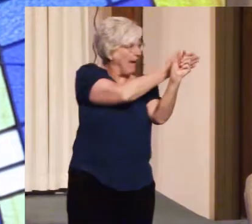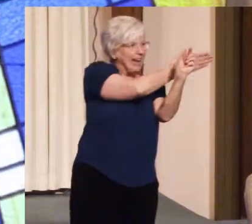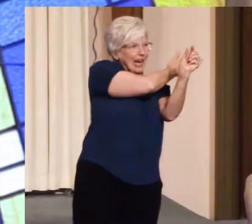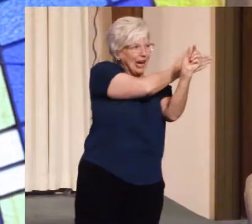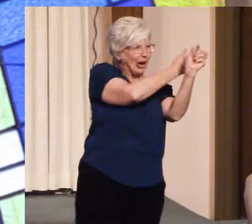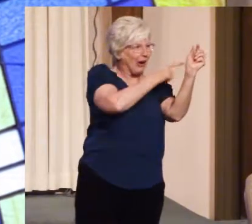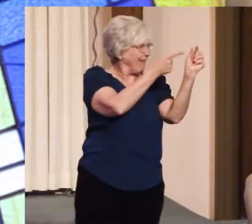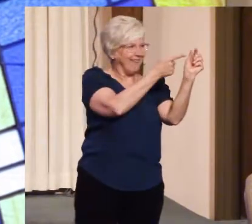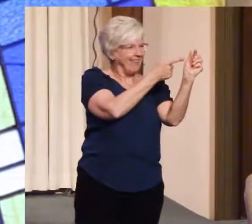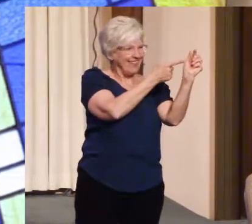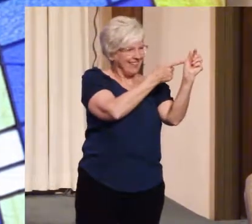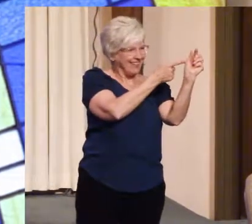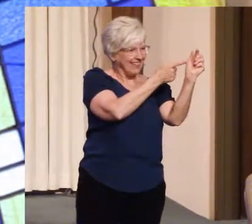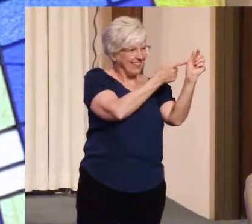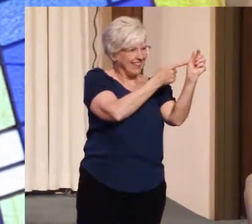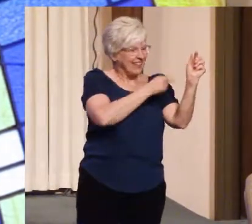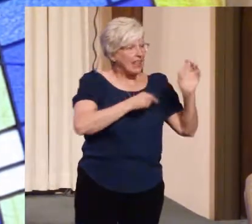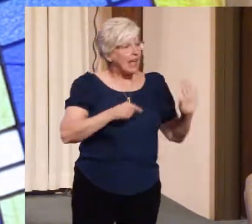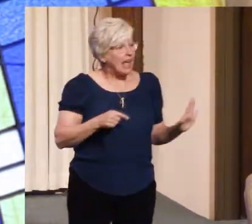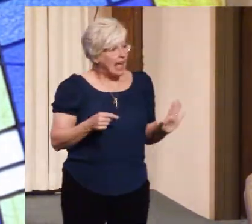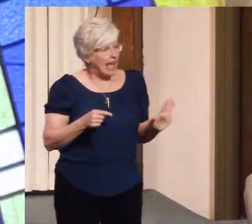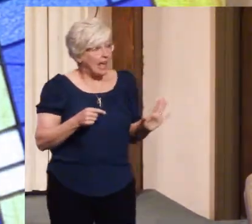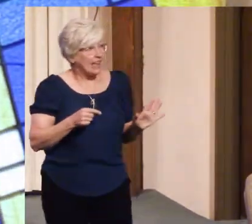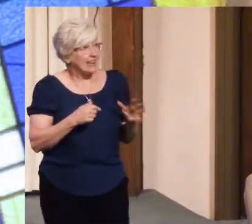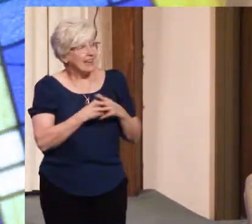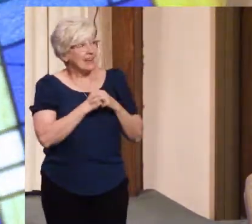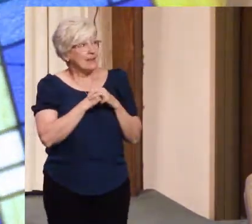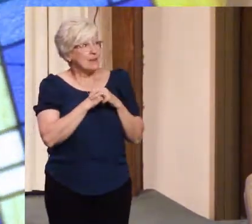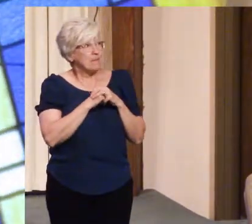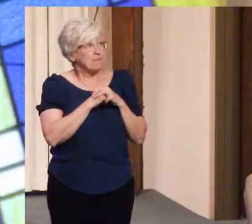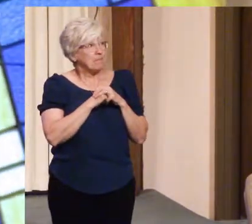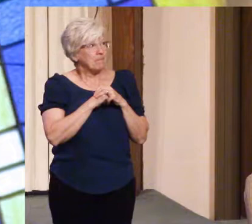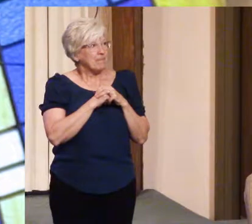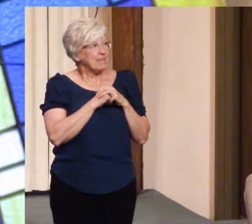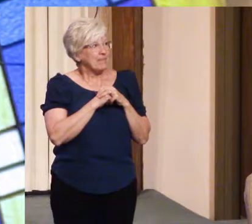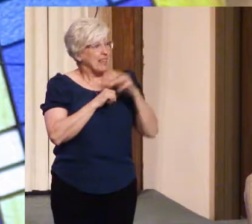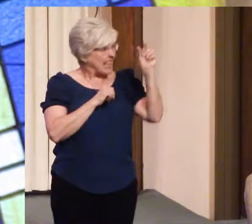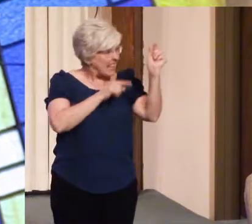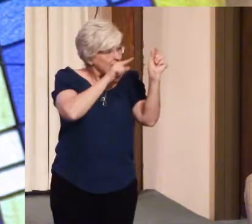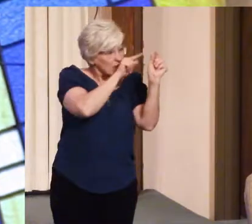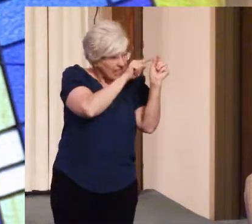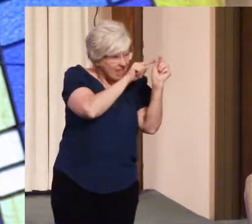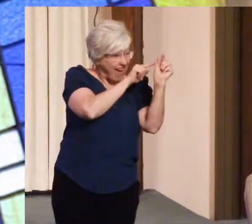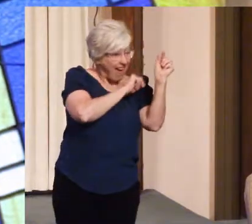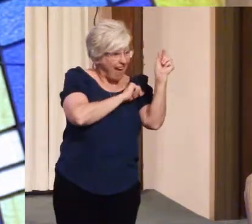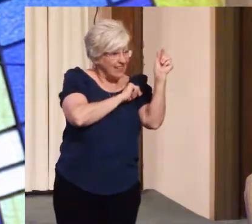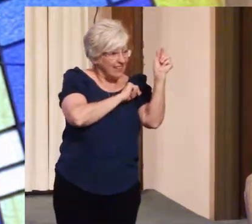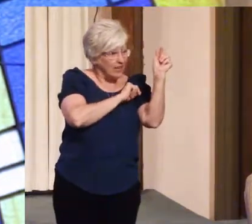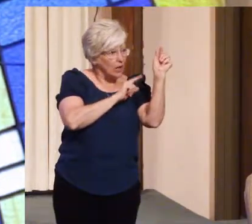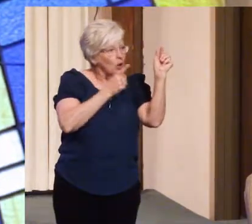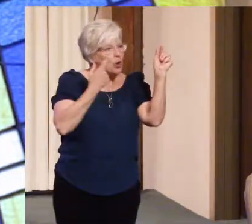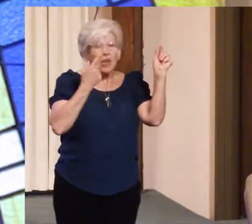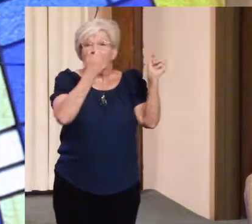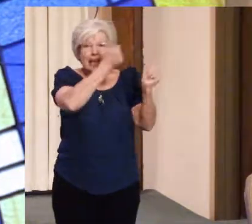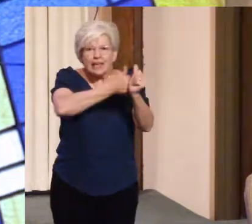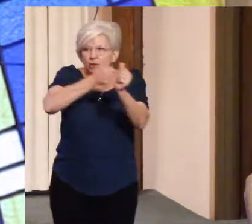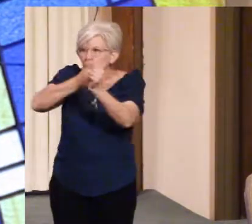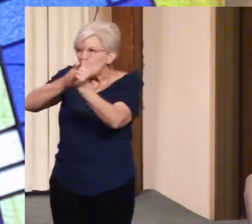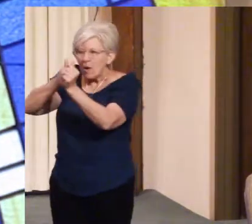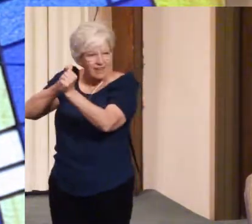And even within that, we each have a different perspective.